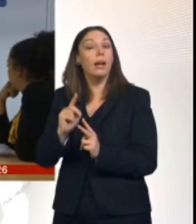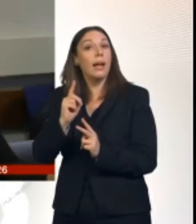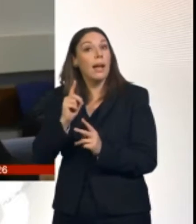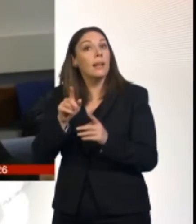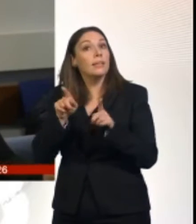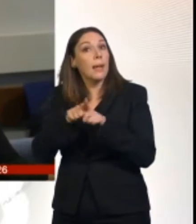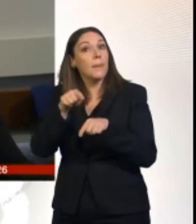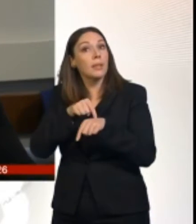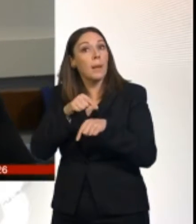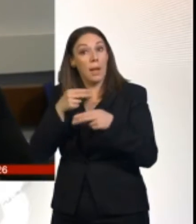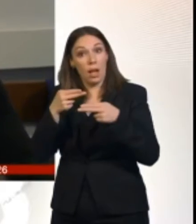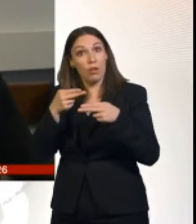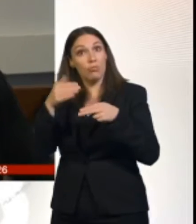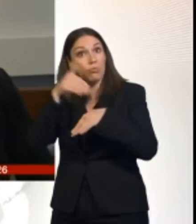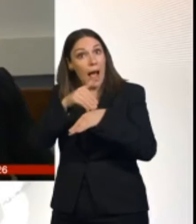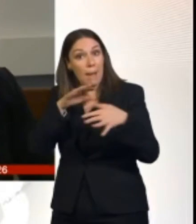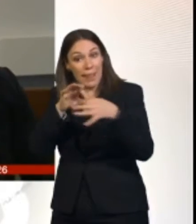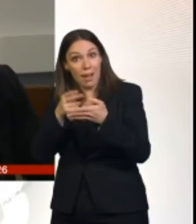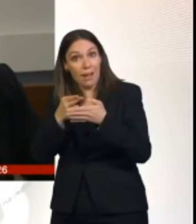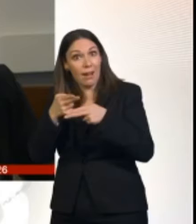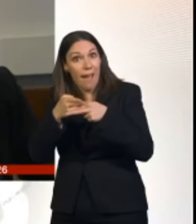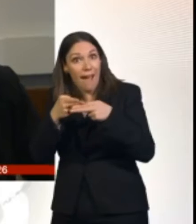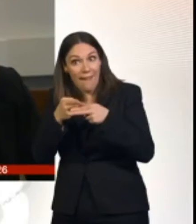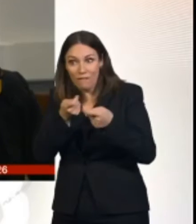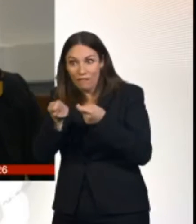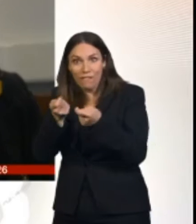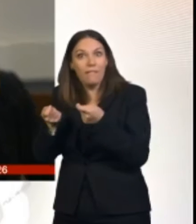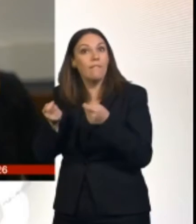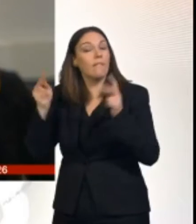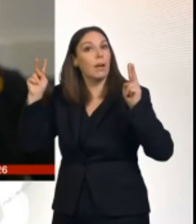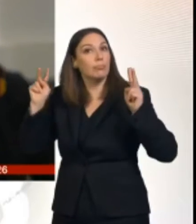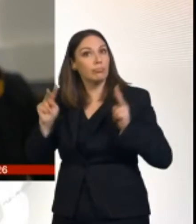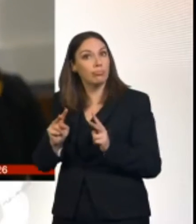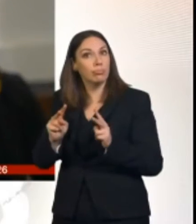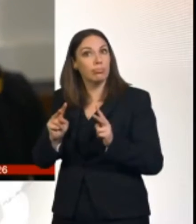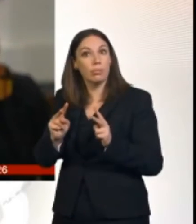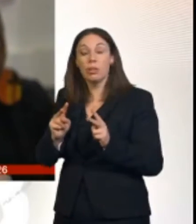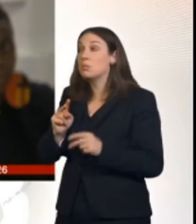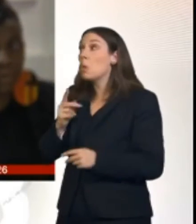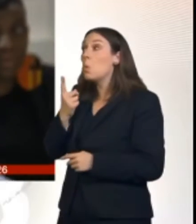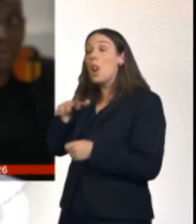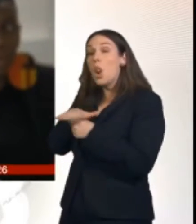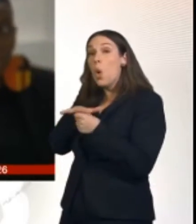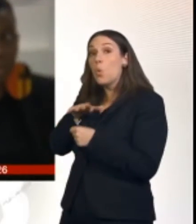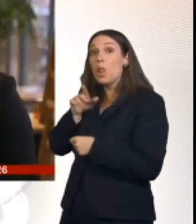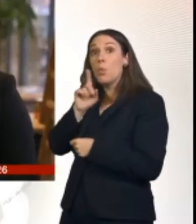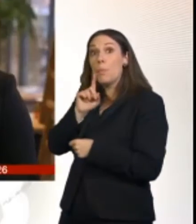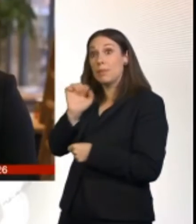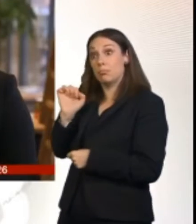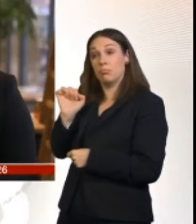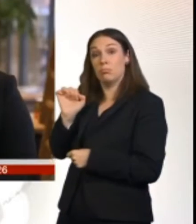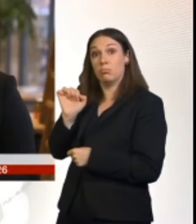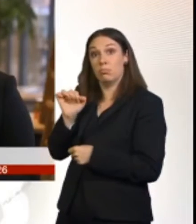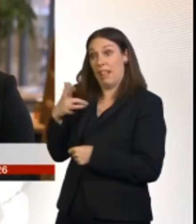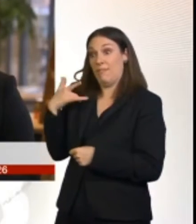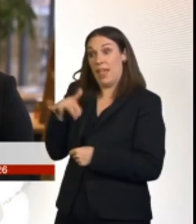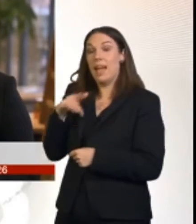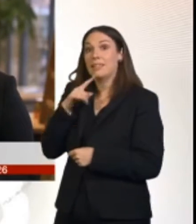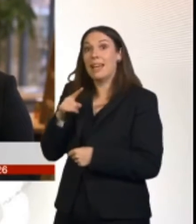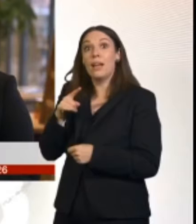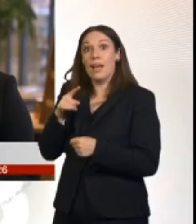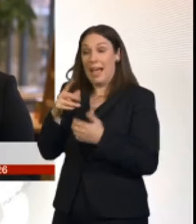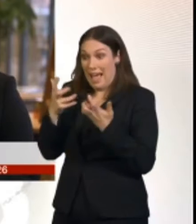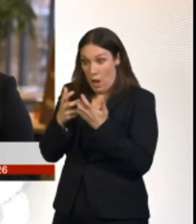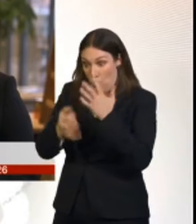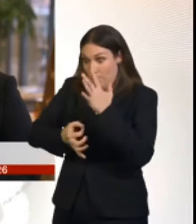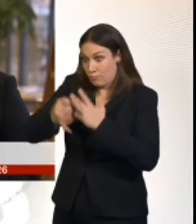said grassroots engagement and giving communities a voice is helping to prevent serious violence. allow them to have